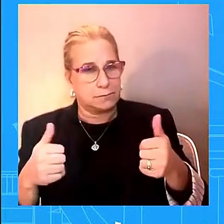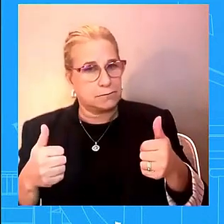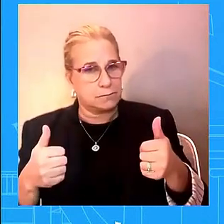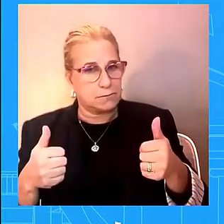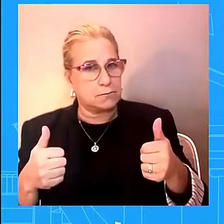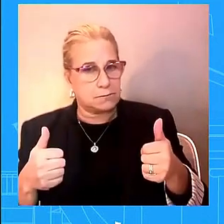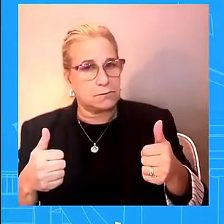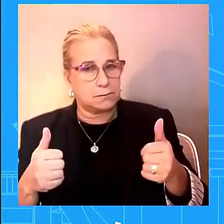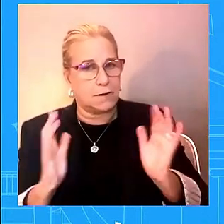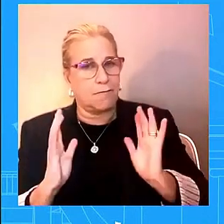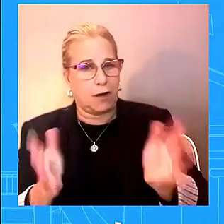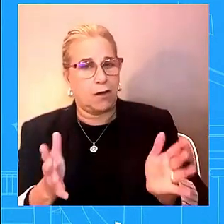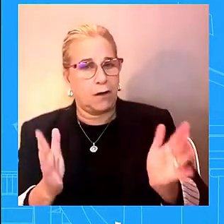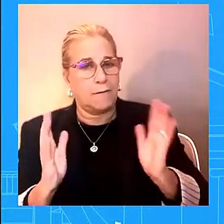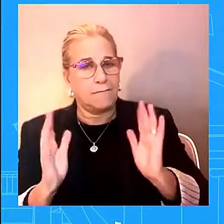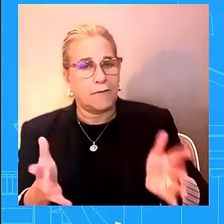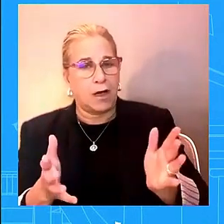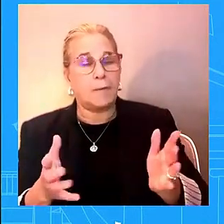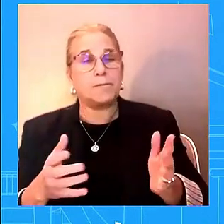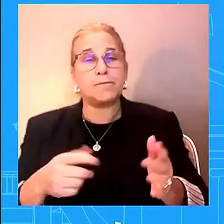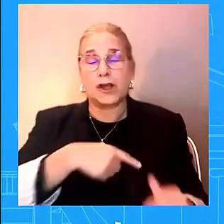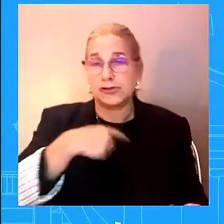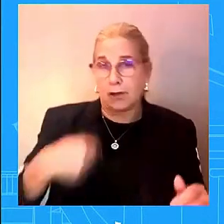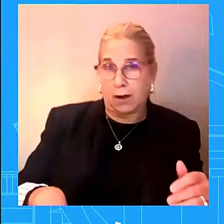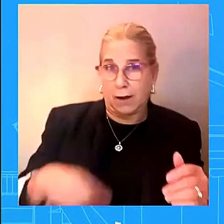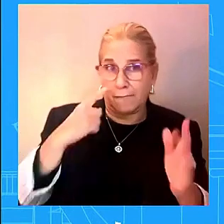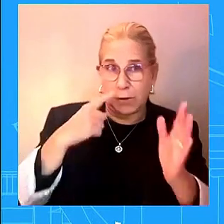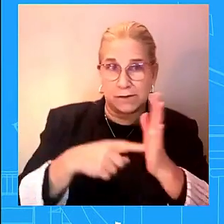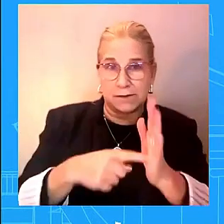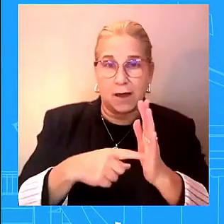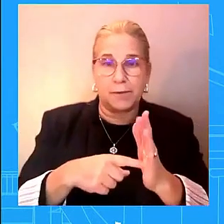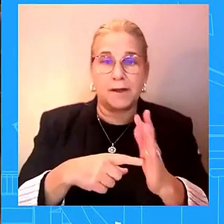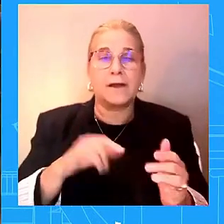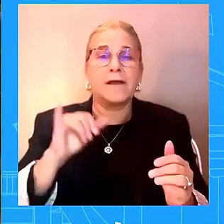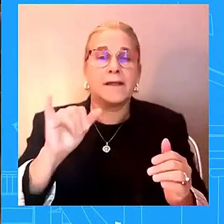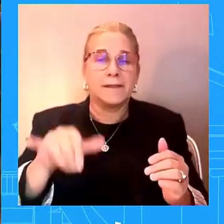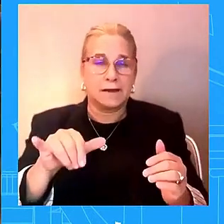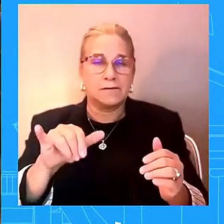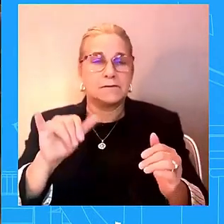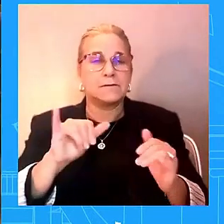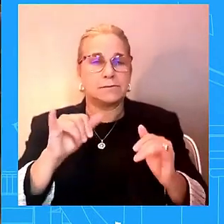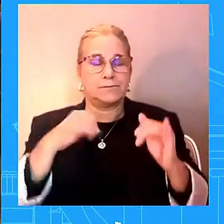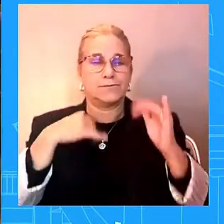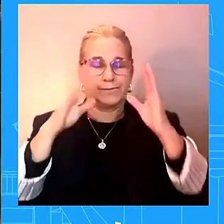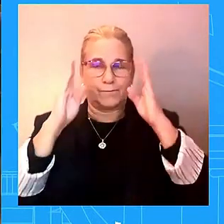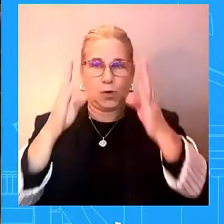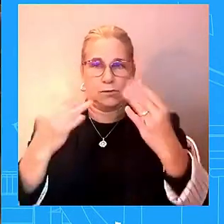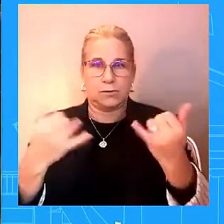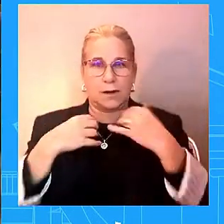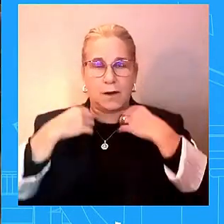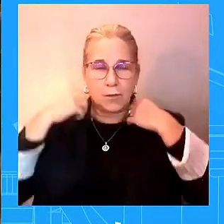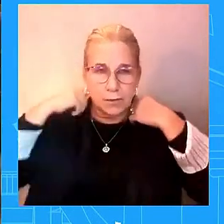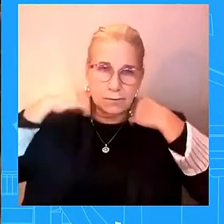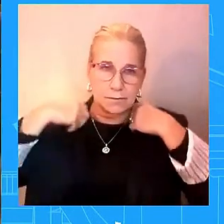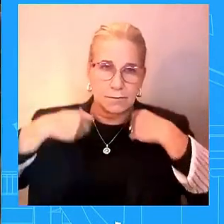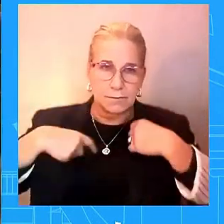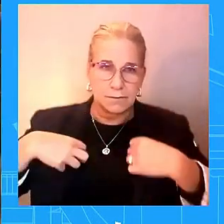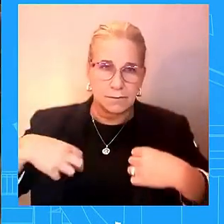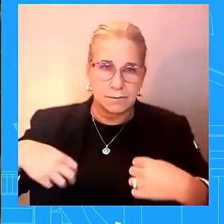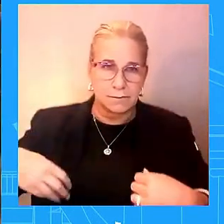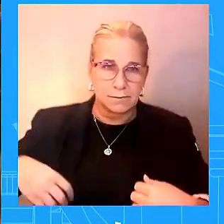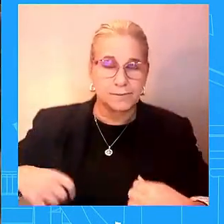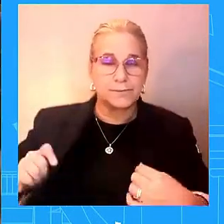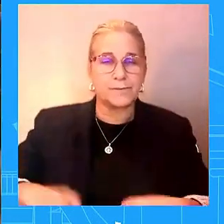and uh and so that's going to be our focus right now one of the newest members of breaks in the united arab emirates and in september on september